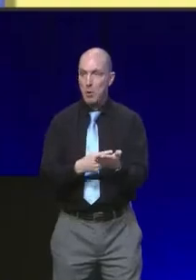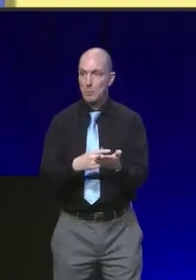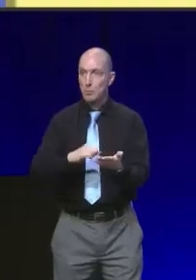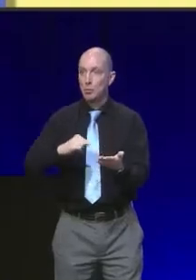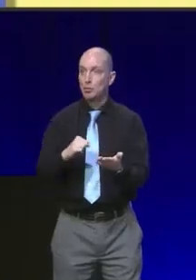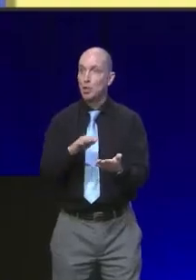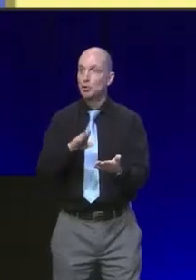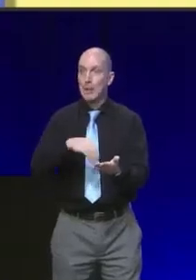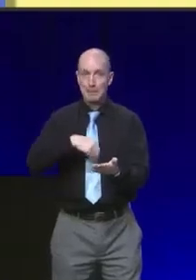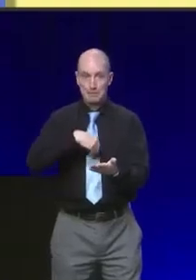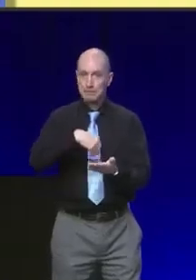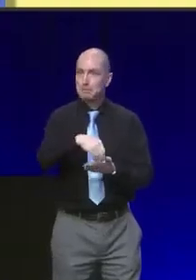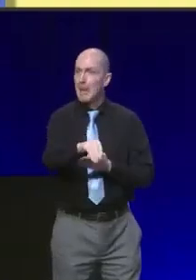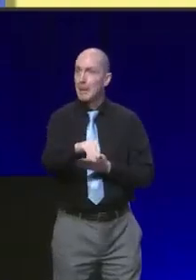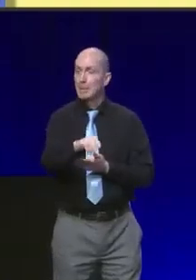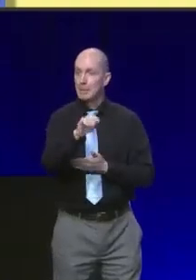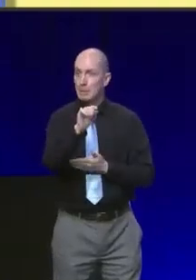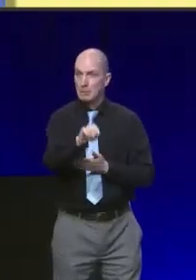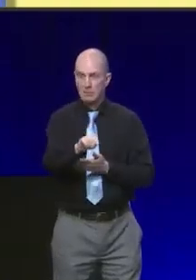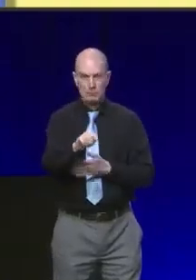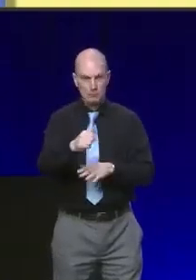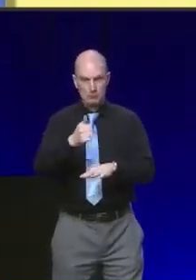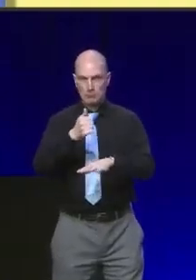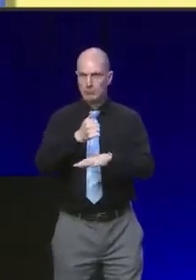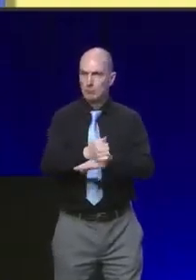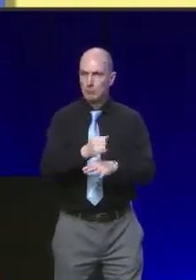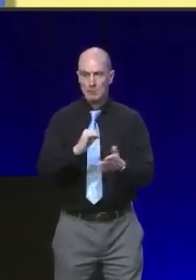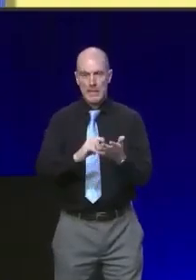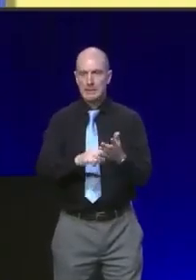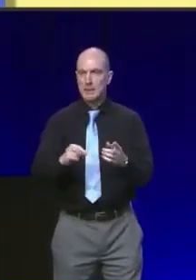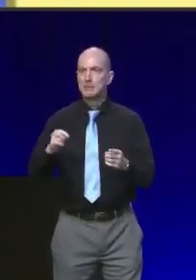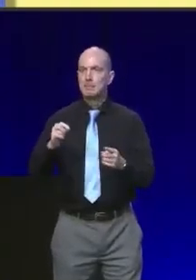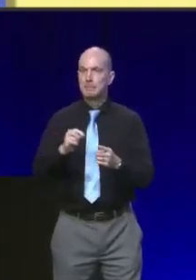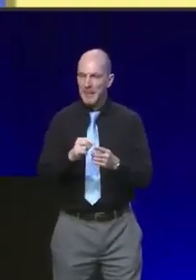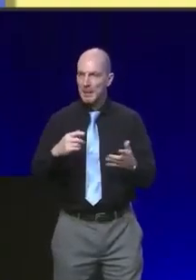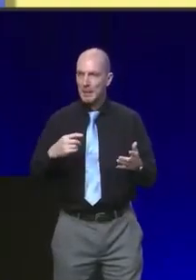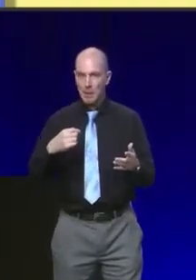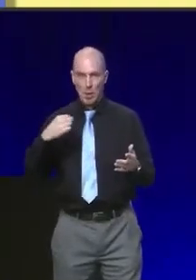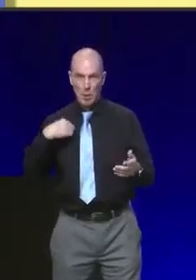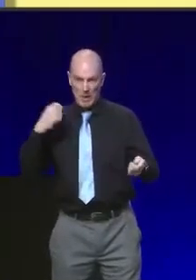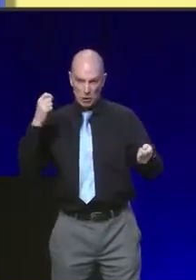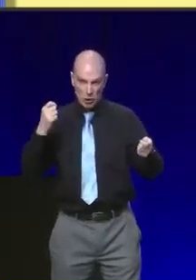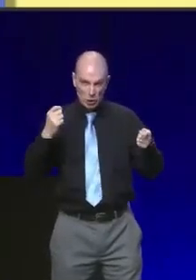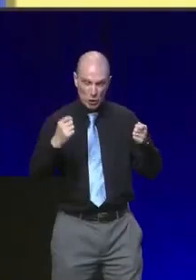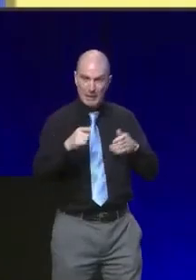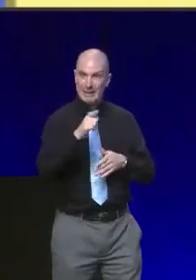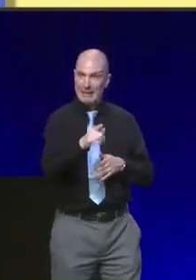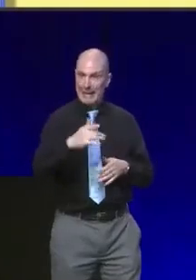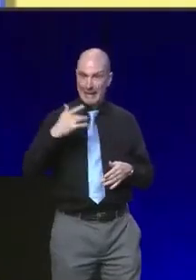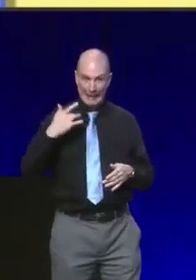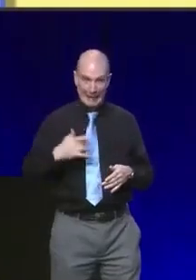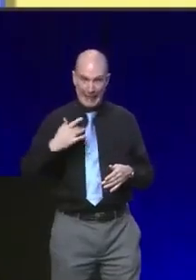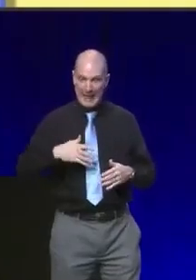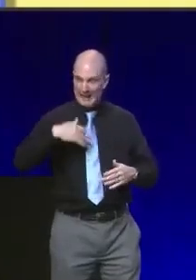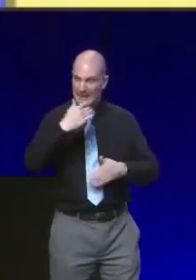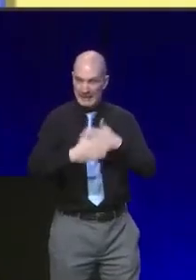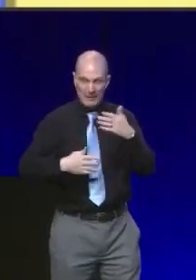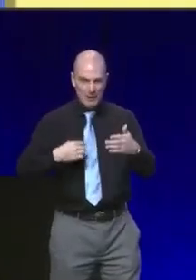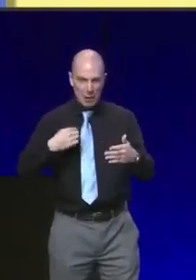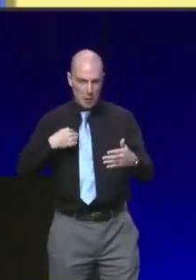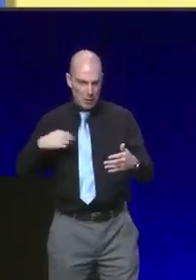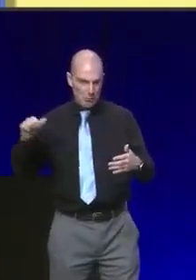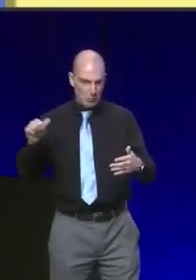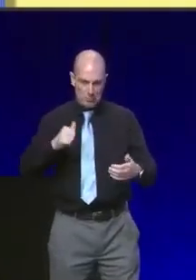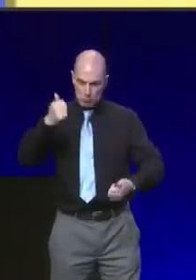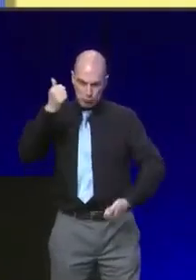Payment. The SNP stepped up. We are transforming the lives of people in Scotland and we should be